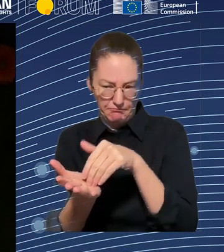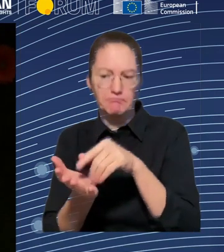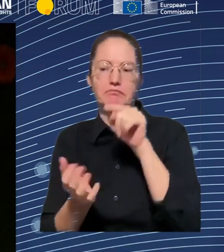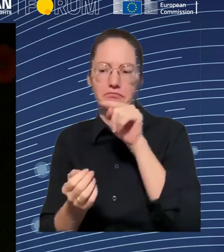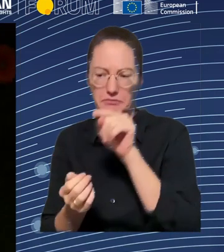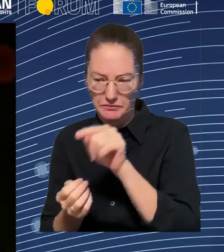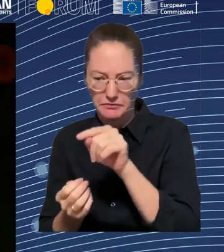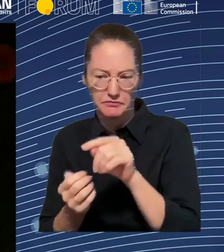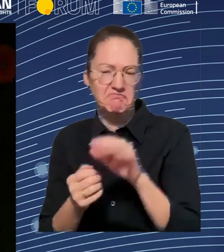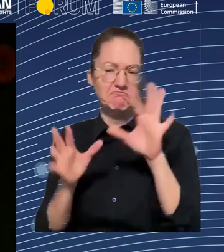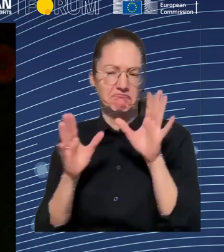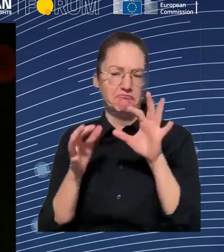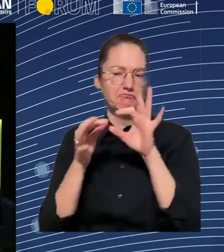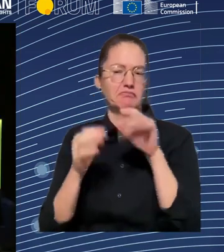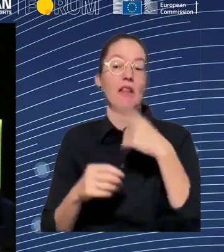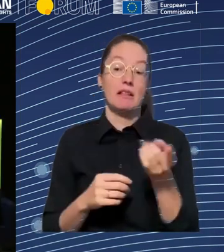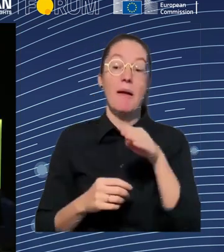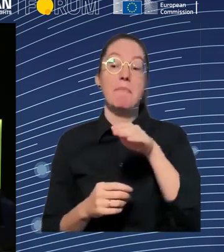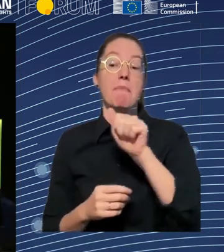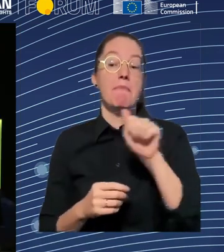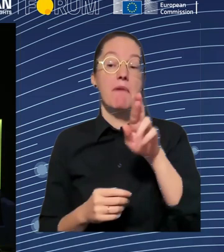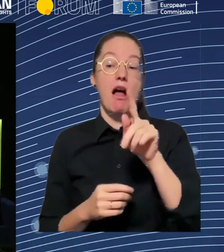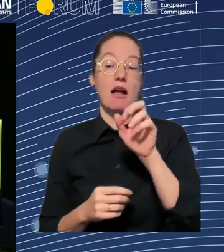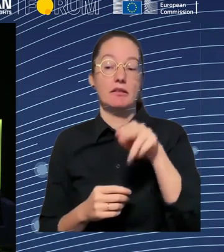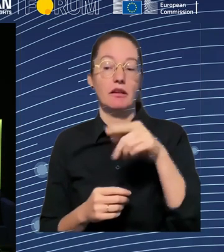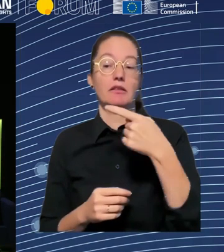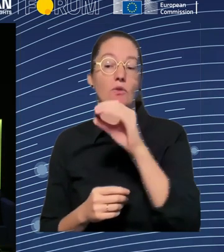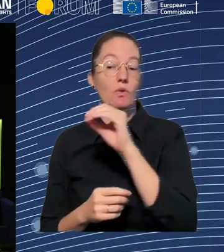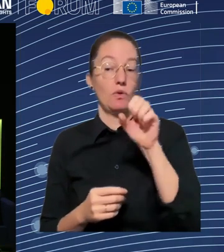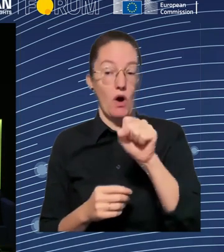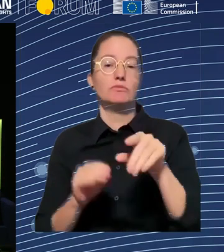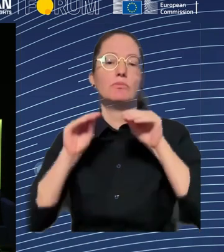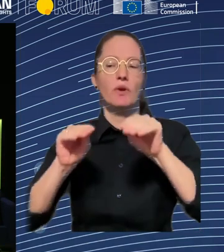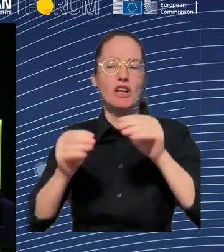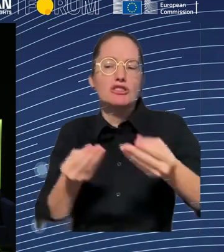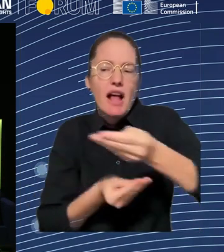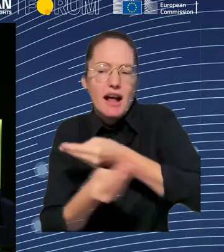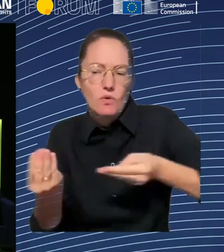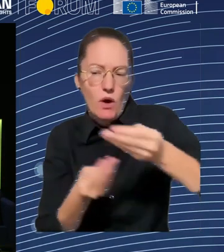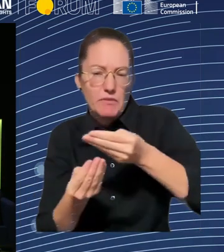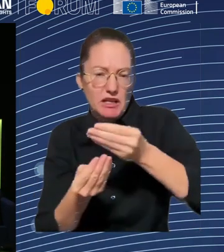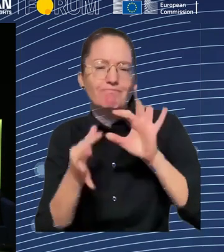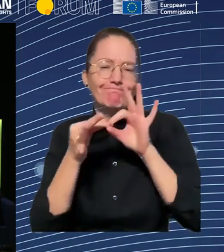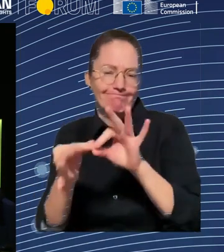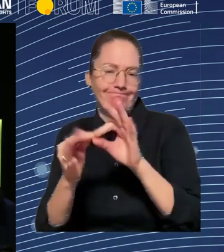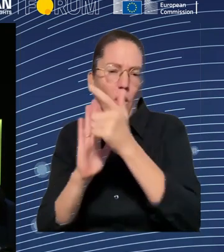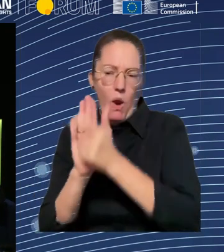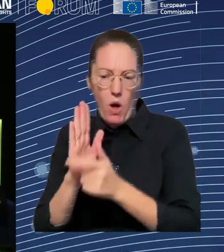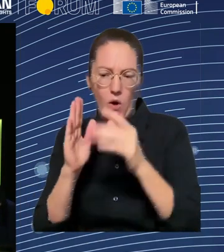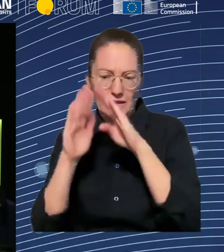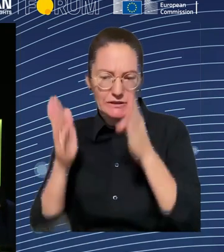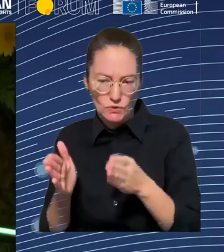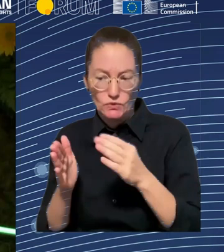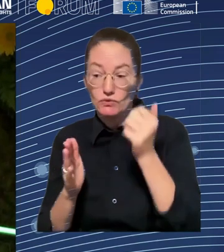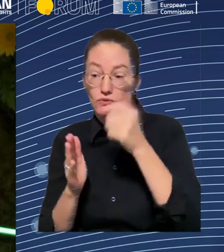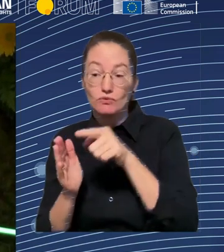at the University of Milan. So, we roughly have one hour and 15 minutes. And the plan is to